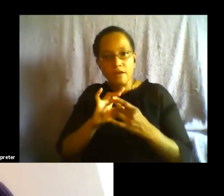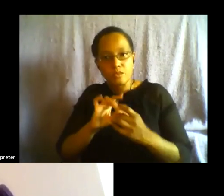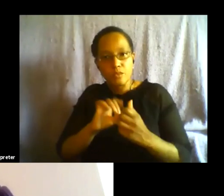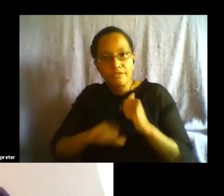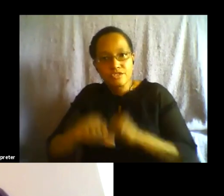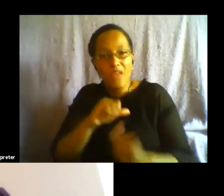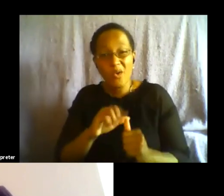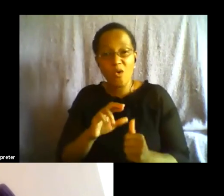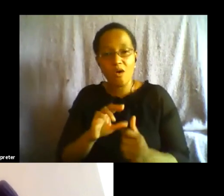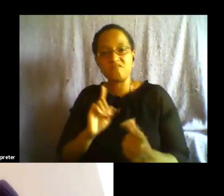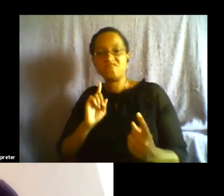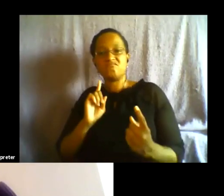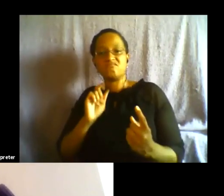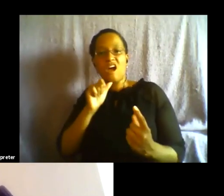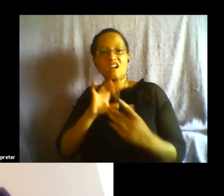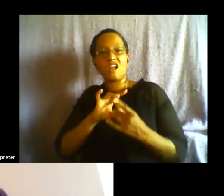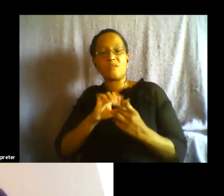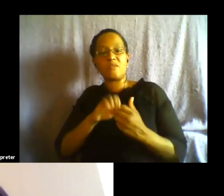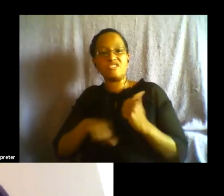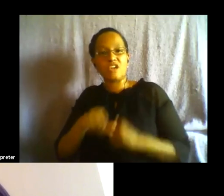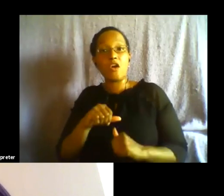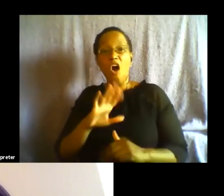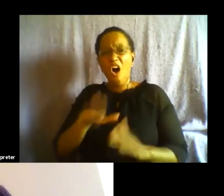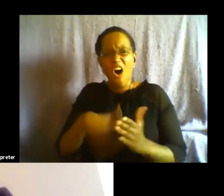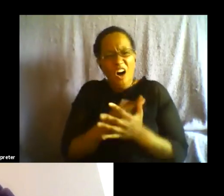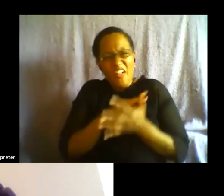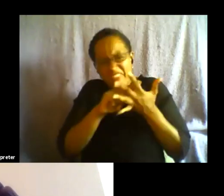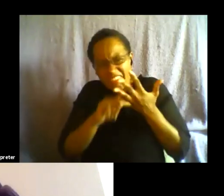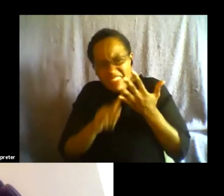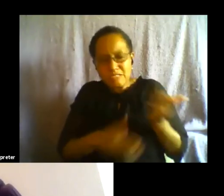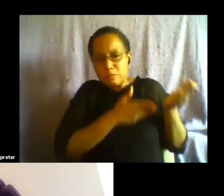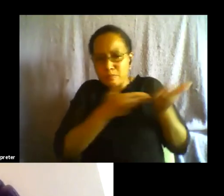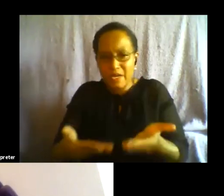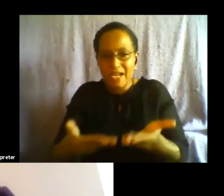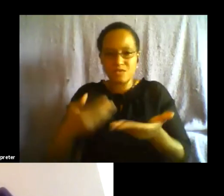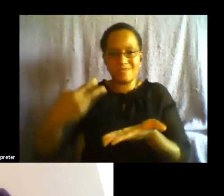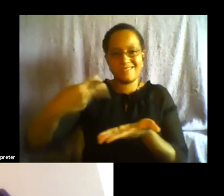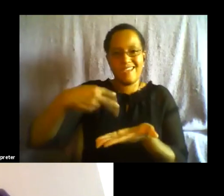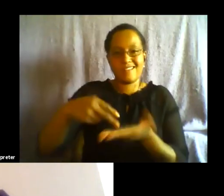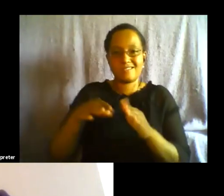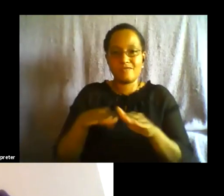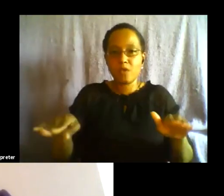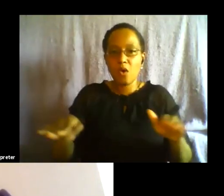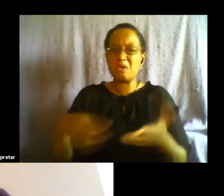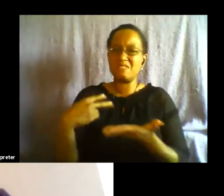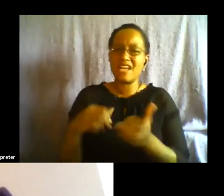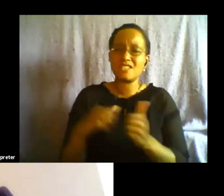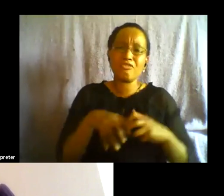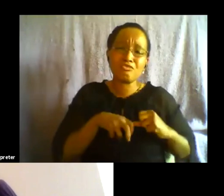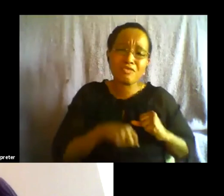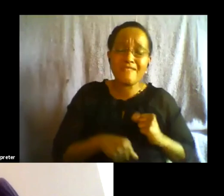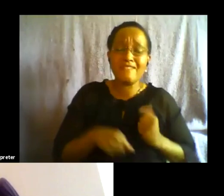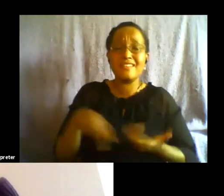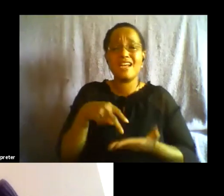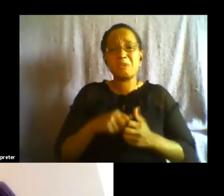and then you dance with that grief you dance with that confusion you dance with that rage and you dance with the reclamation